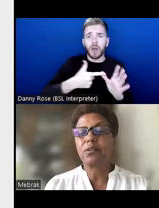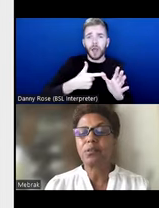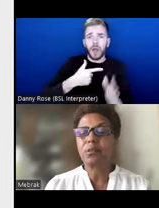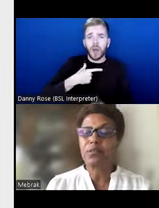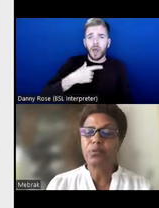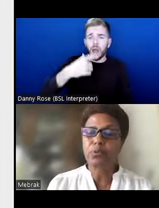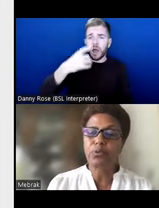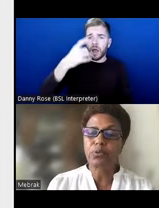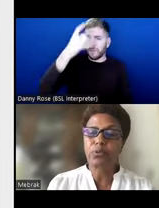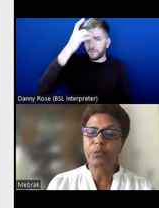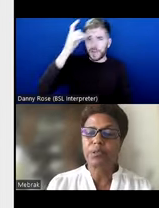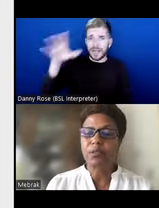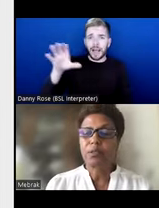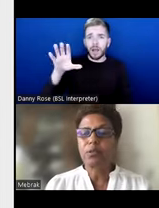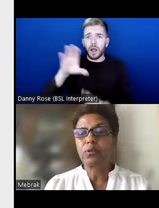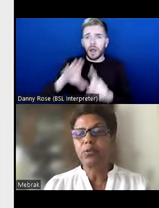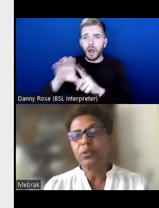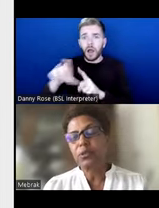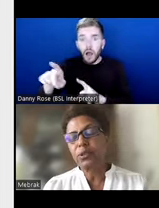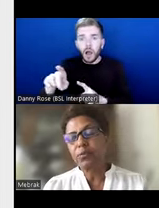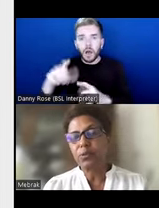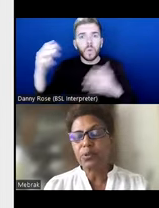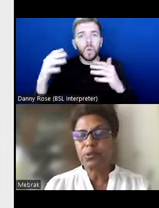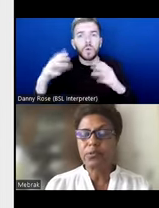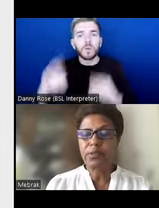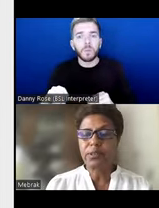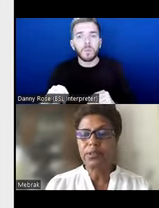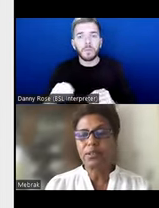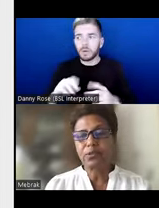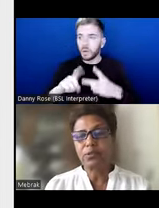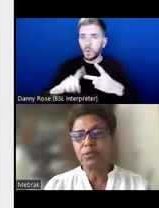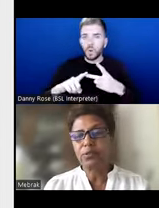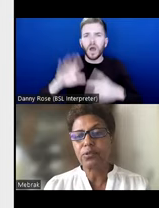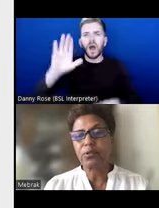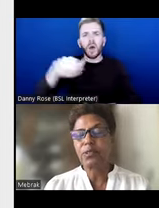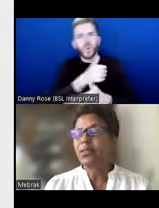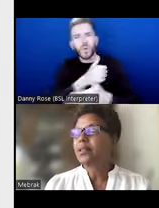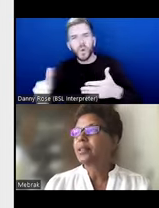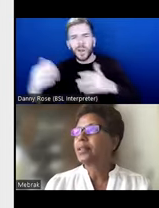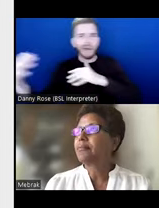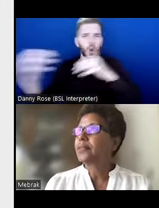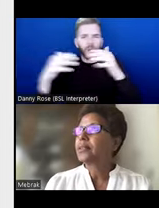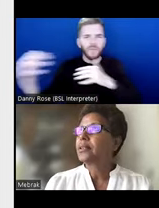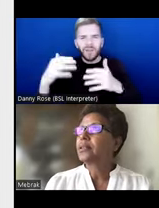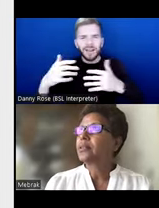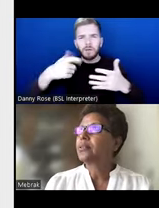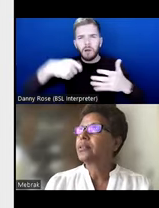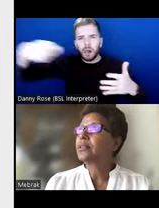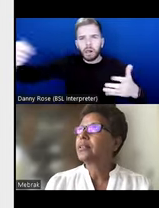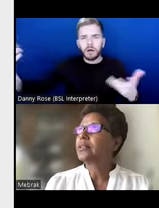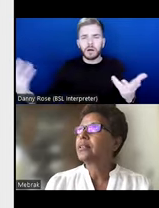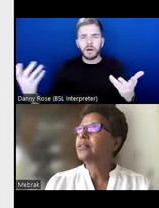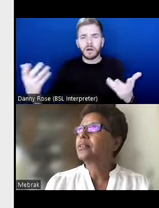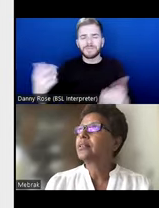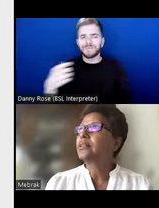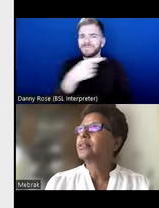say, oh, has the world stopped? Oh, you know, we have always conflict, and so on and so on. They don't,